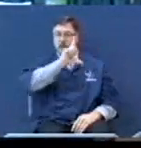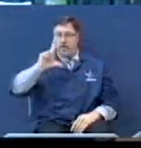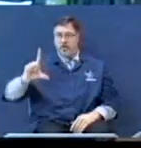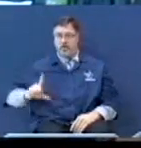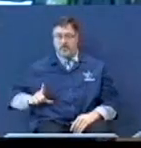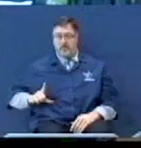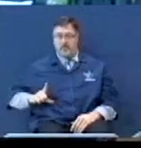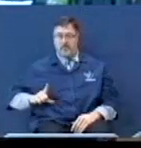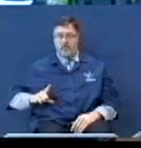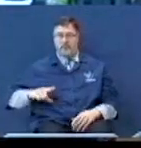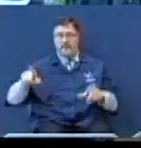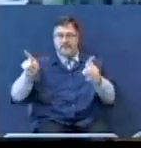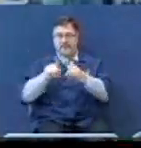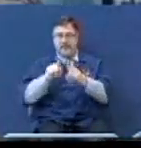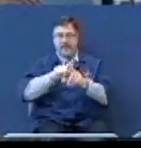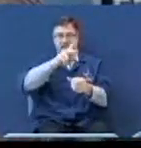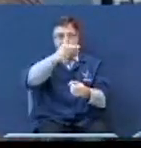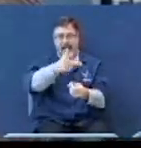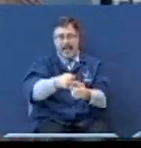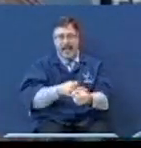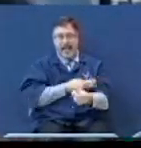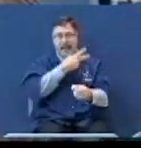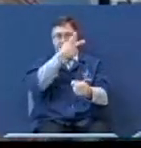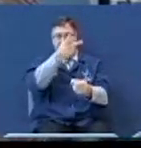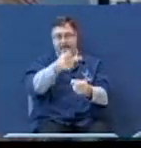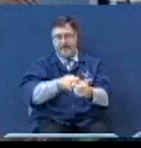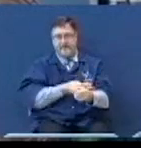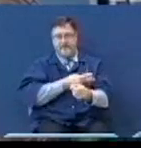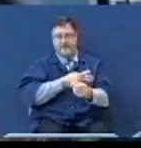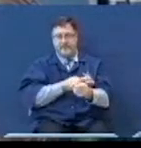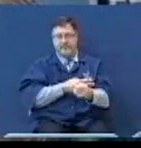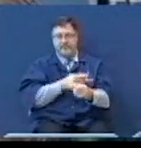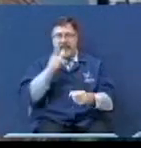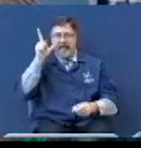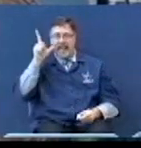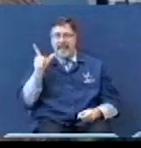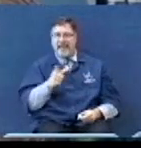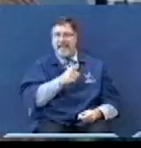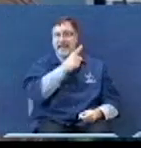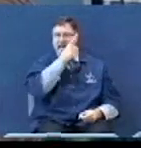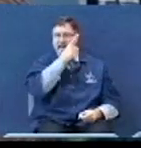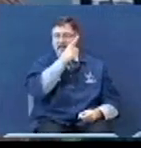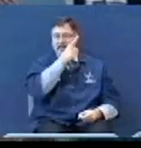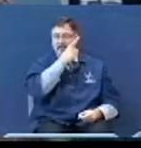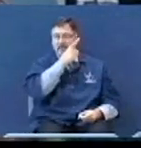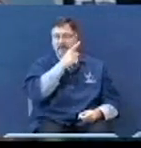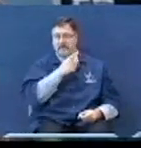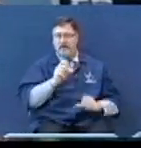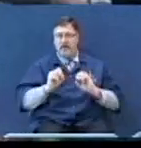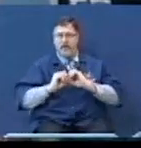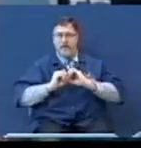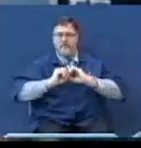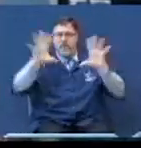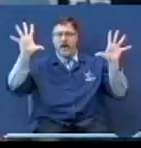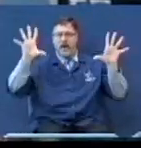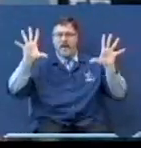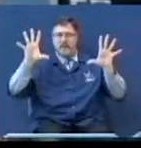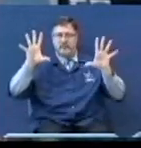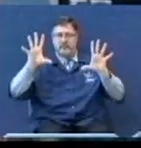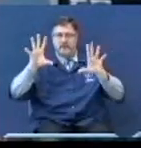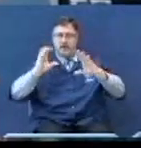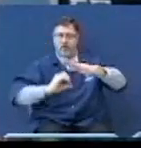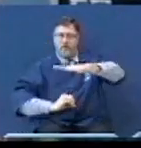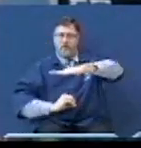He's the lamb. He's the lily of the valley. The bright and morning star.